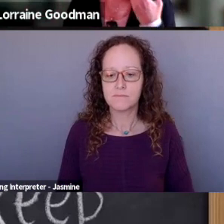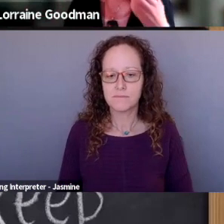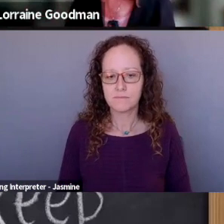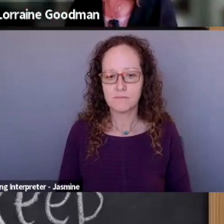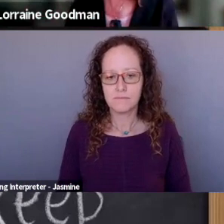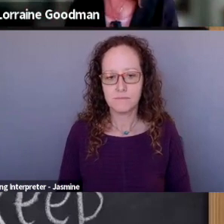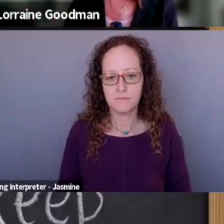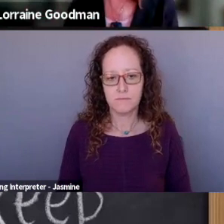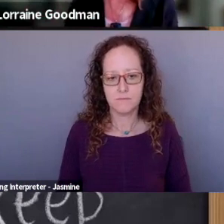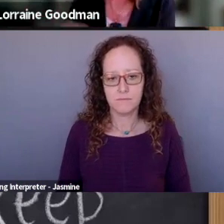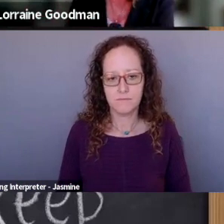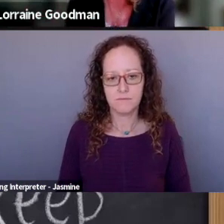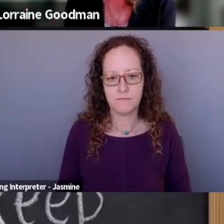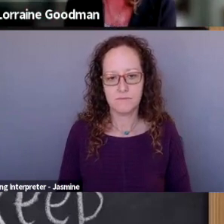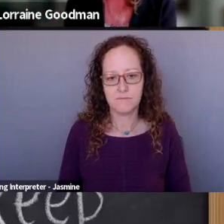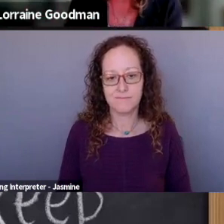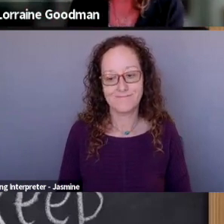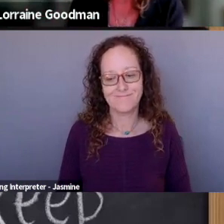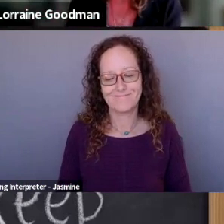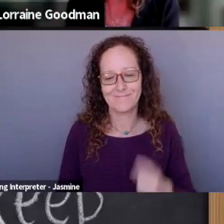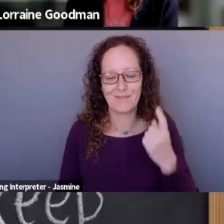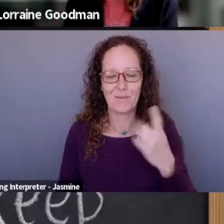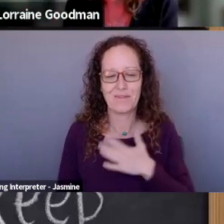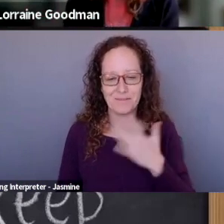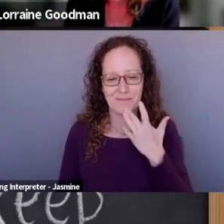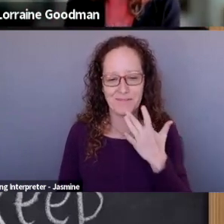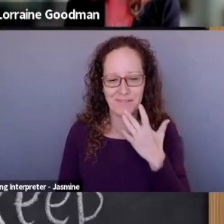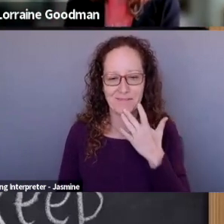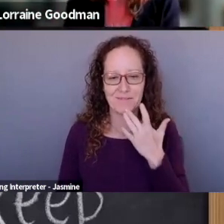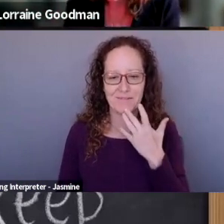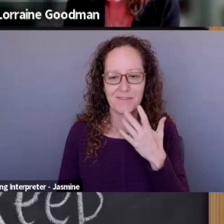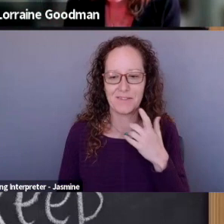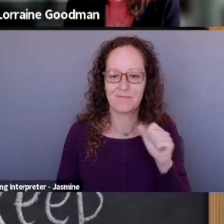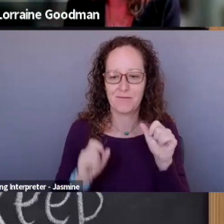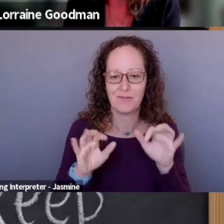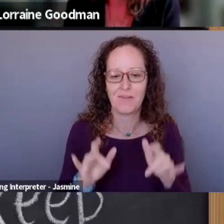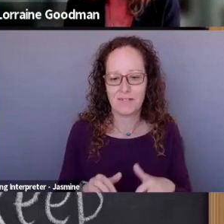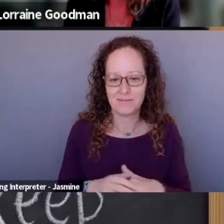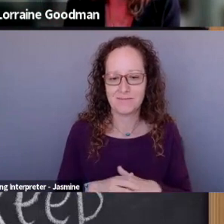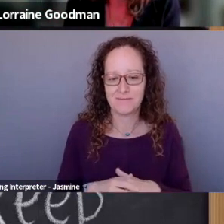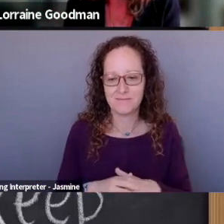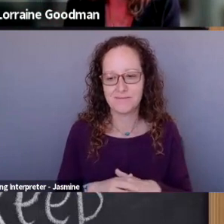Um, this is, uh, one of my favorite, uh, writing, uh,